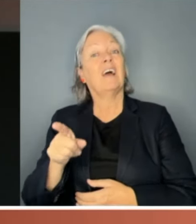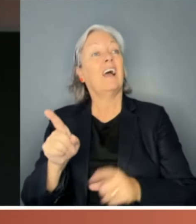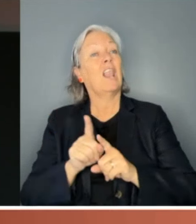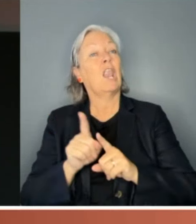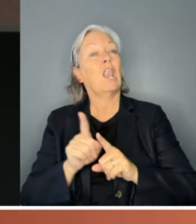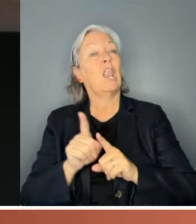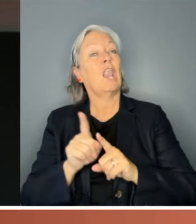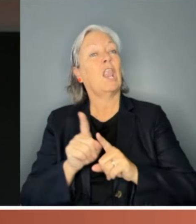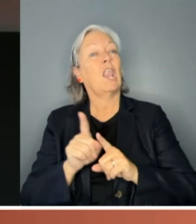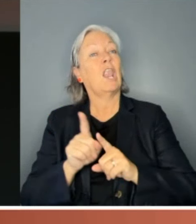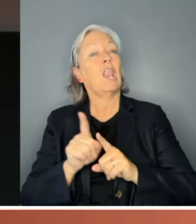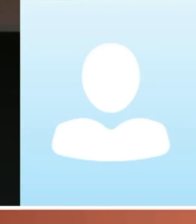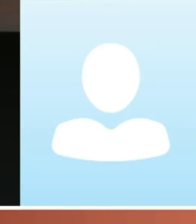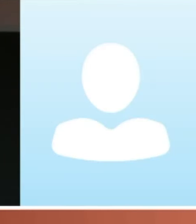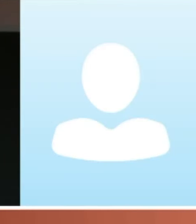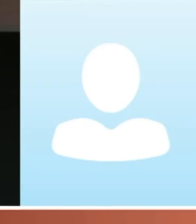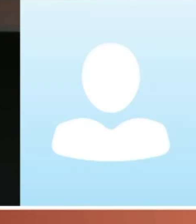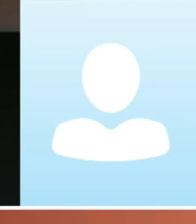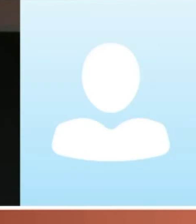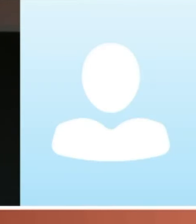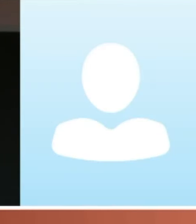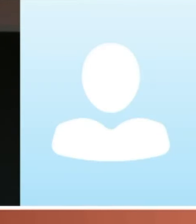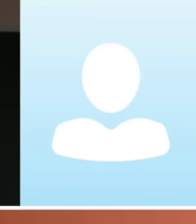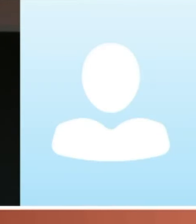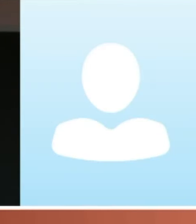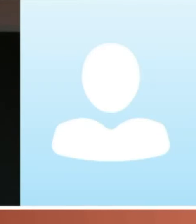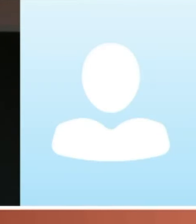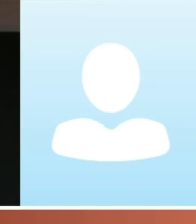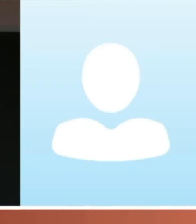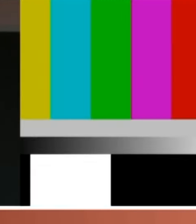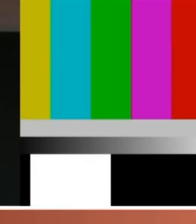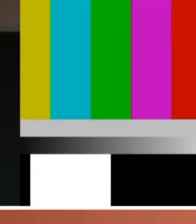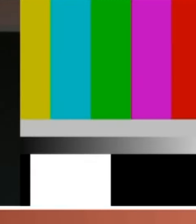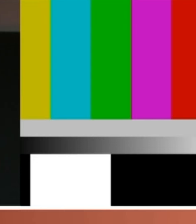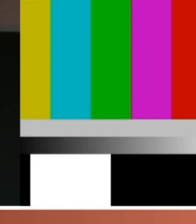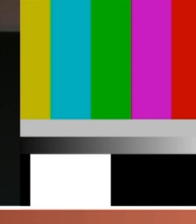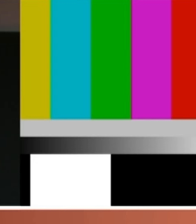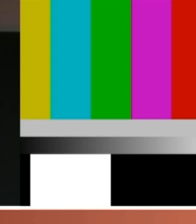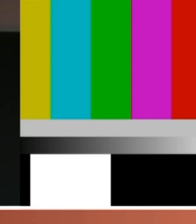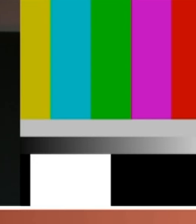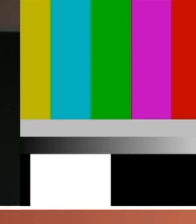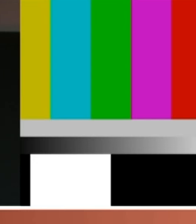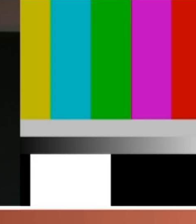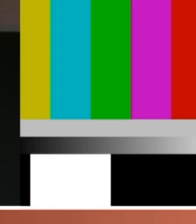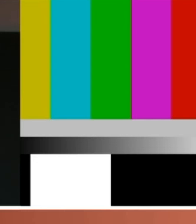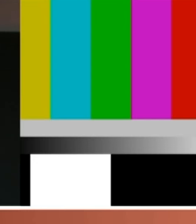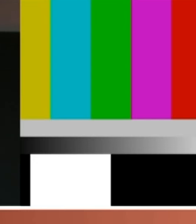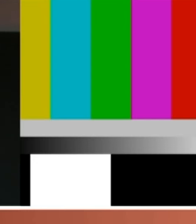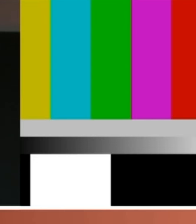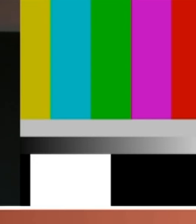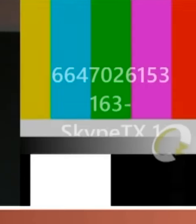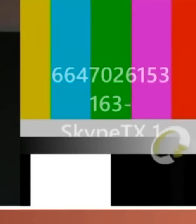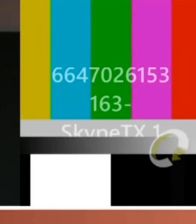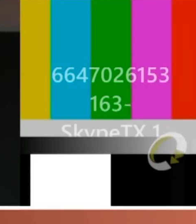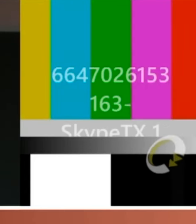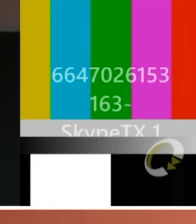has been way too slow. It wasn't until 1980, 1980, that